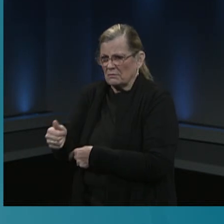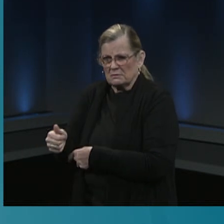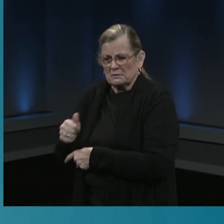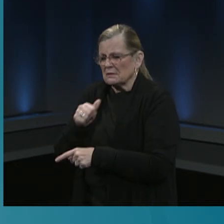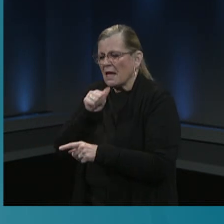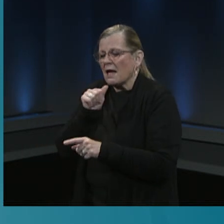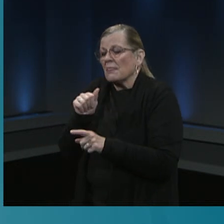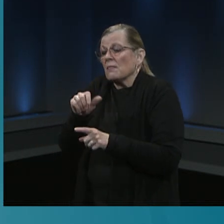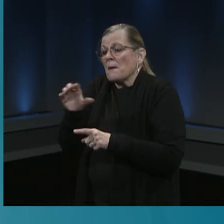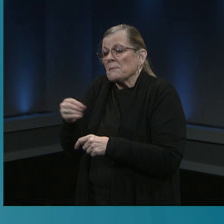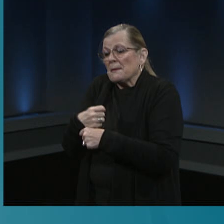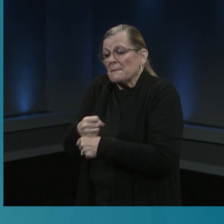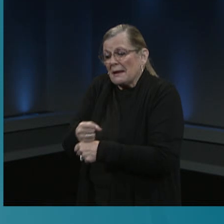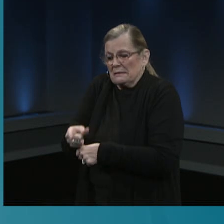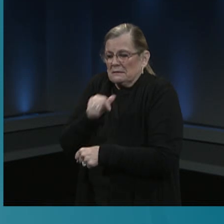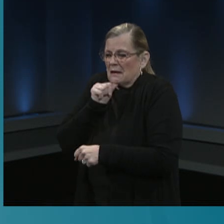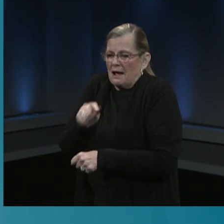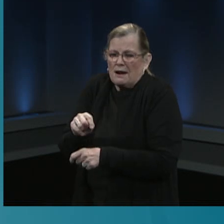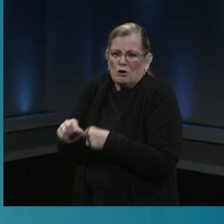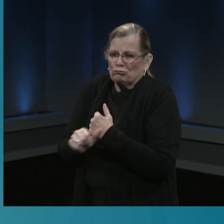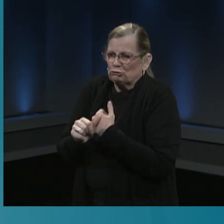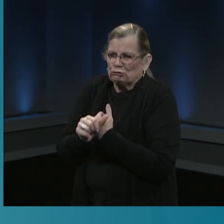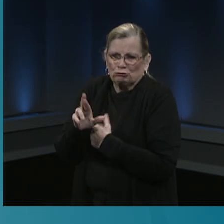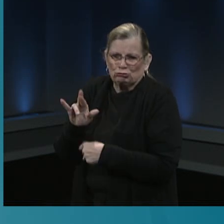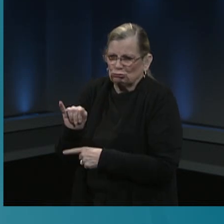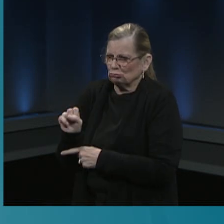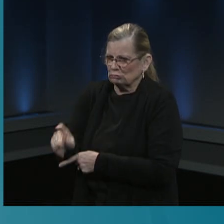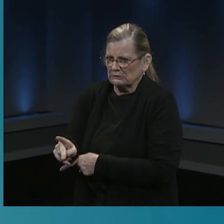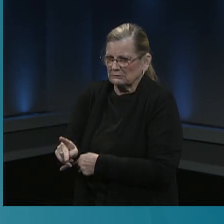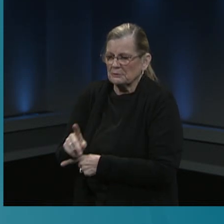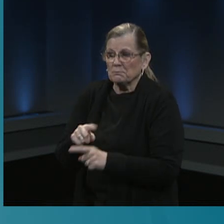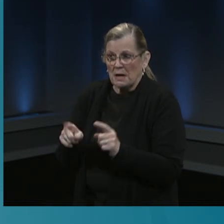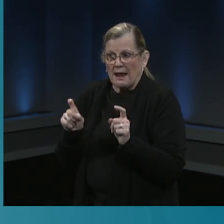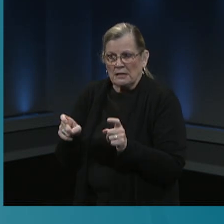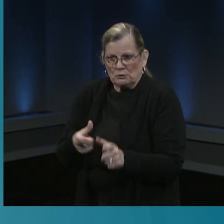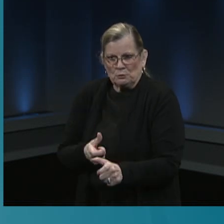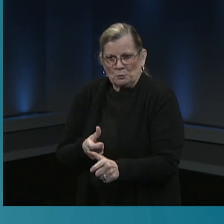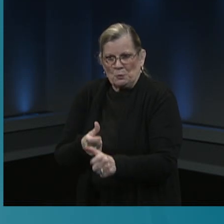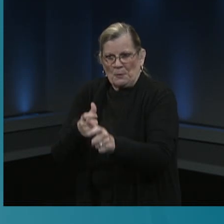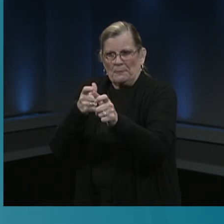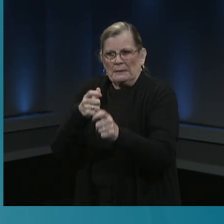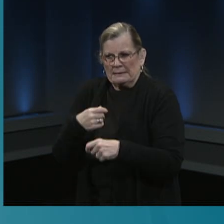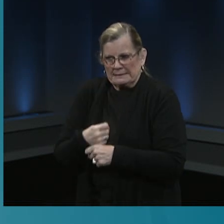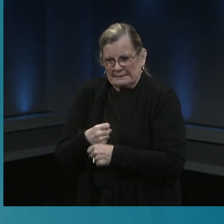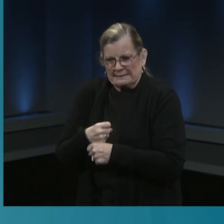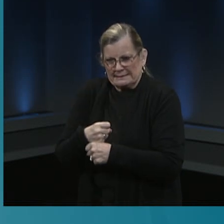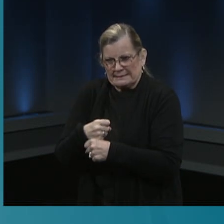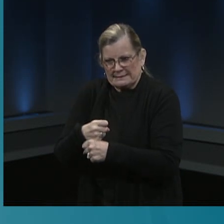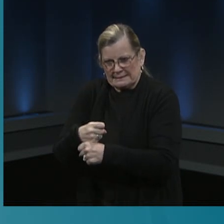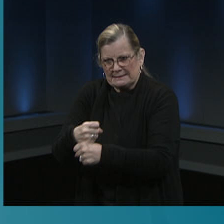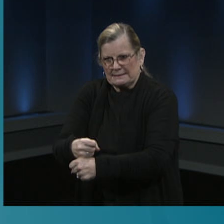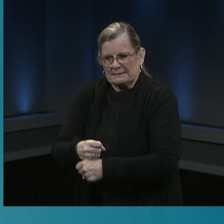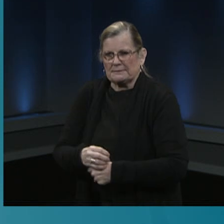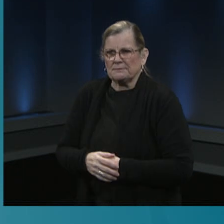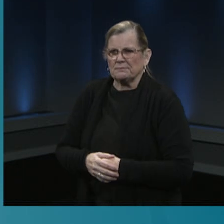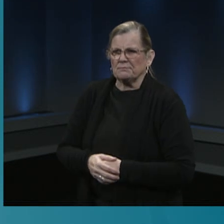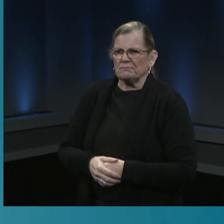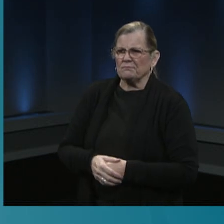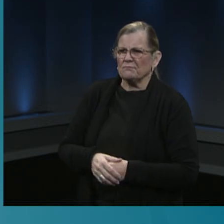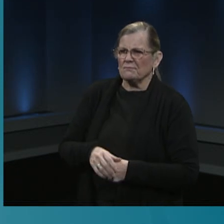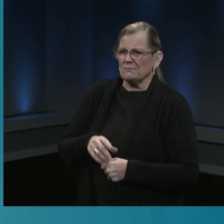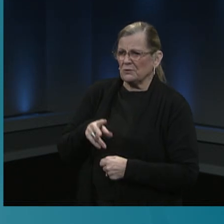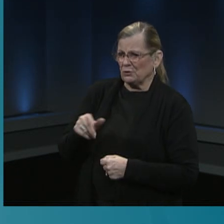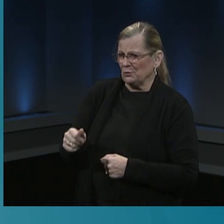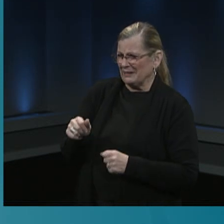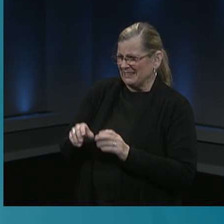develop the manufacturing processes at the same time that these clinical studies were being